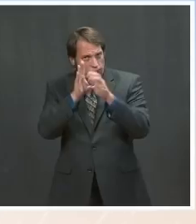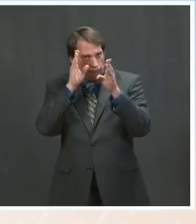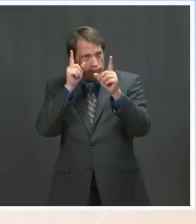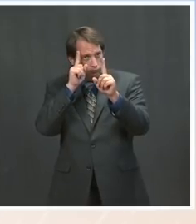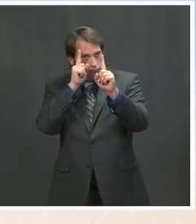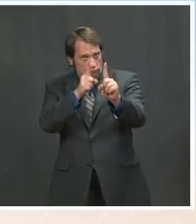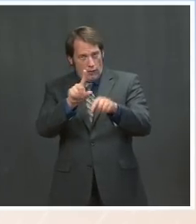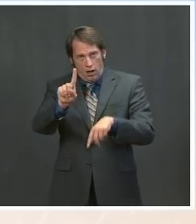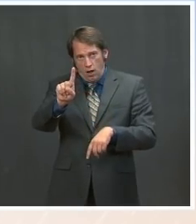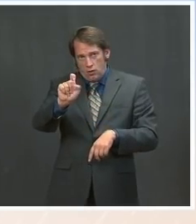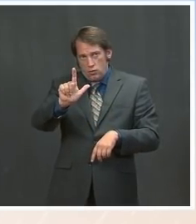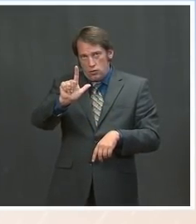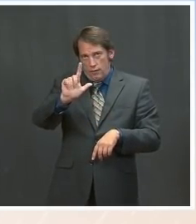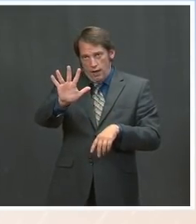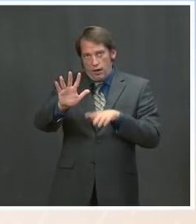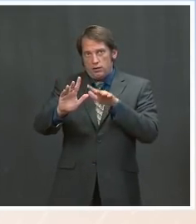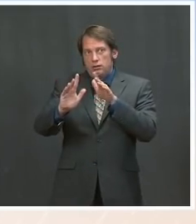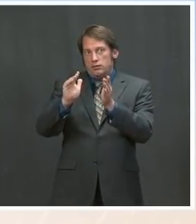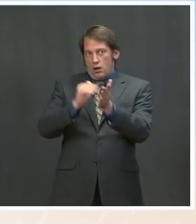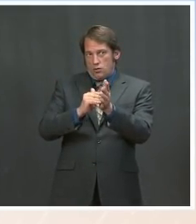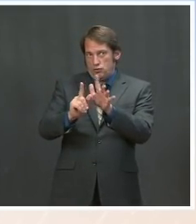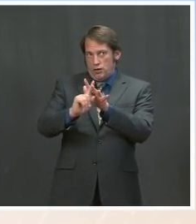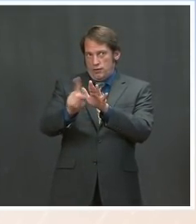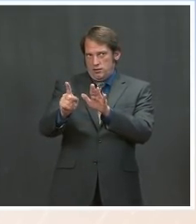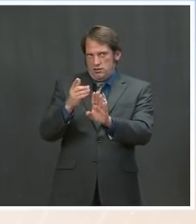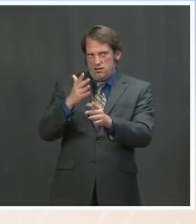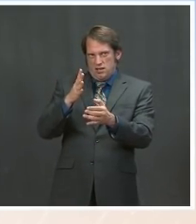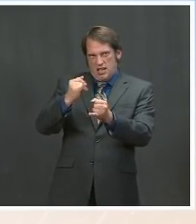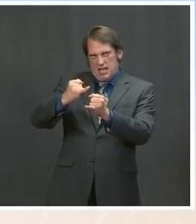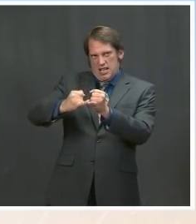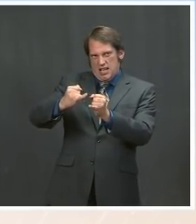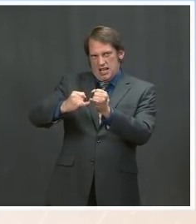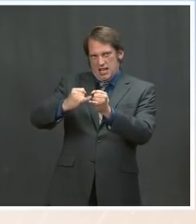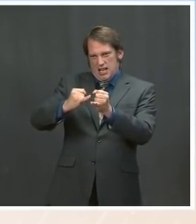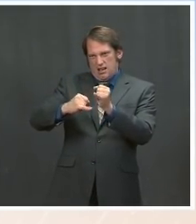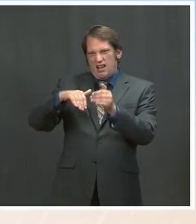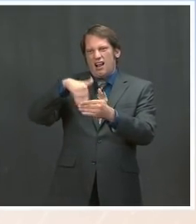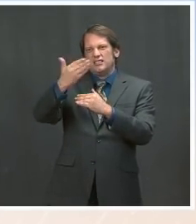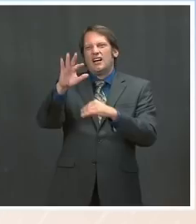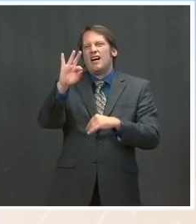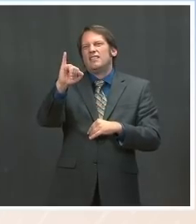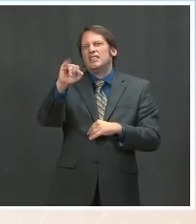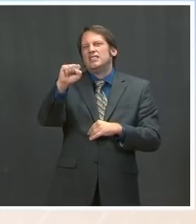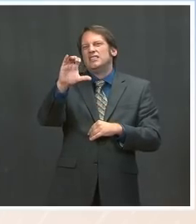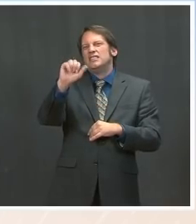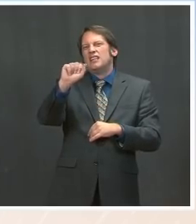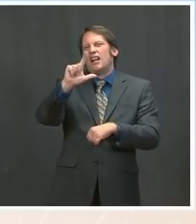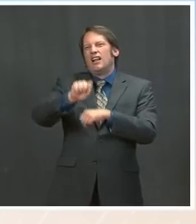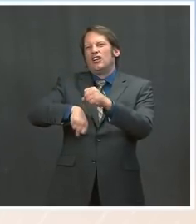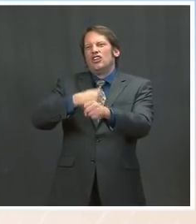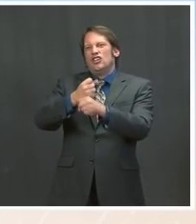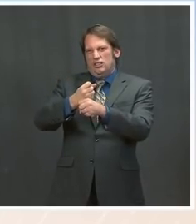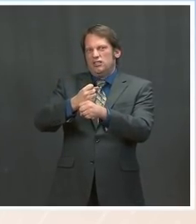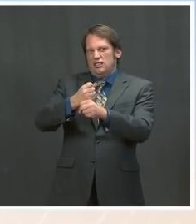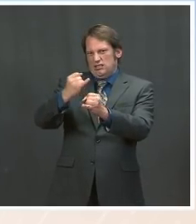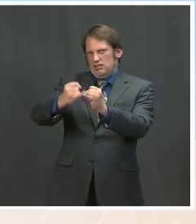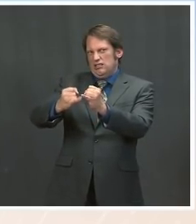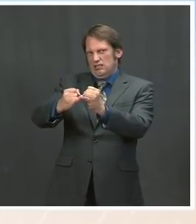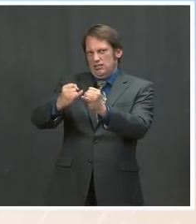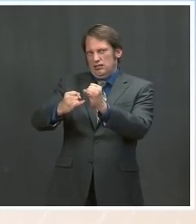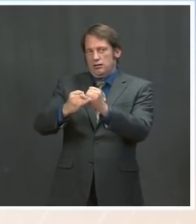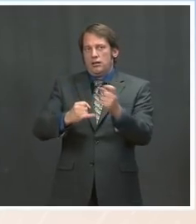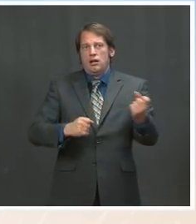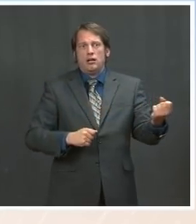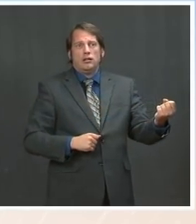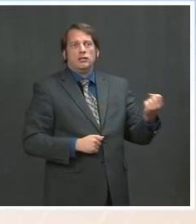refugees by the end of the next fiscal year. The And what role has the situation at the border, which the President called a